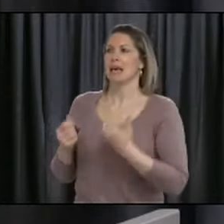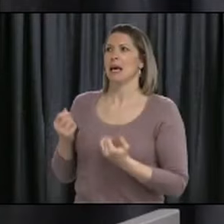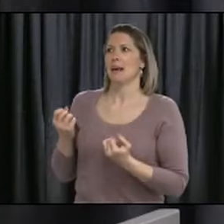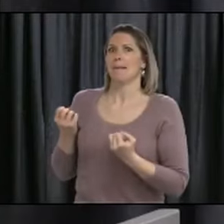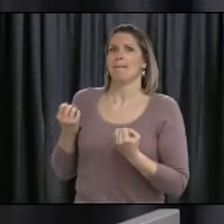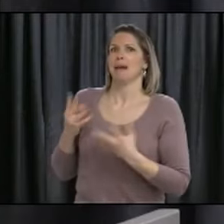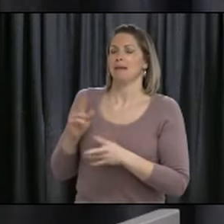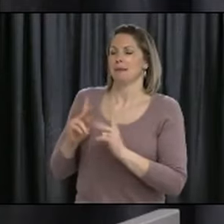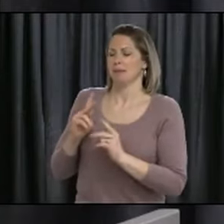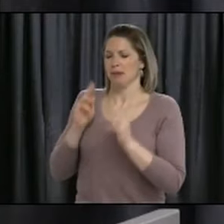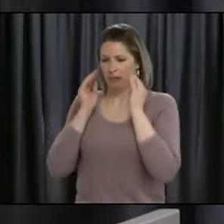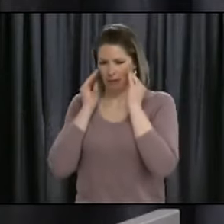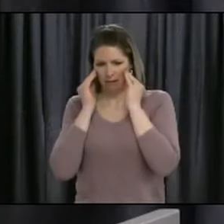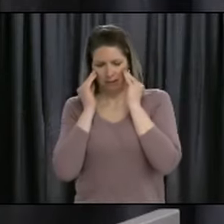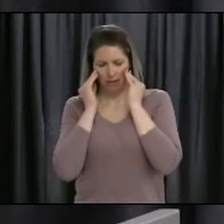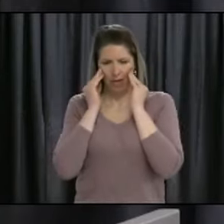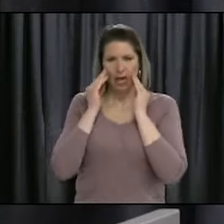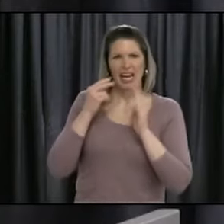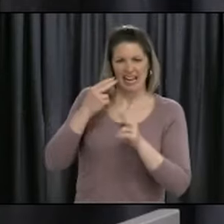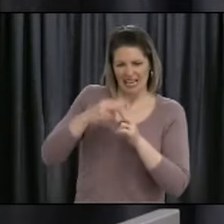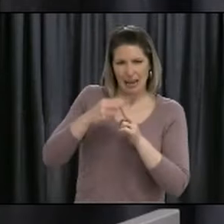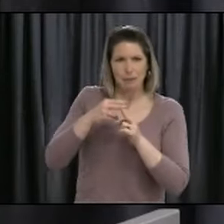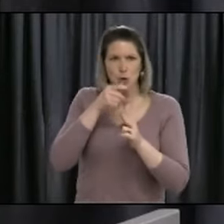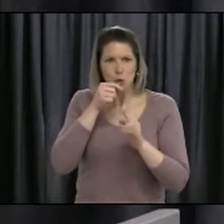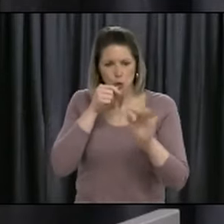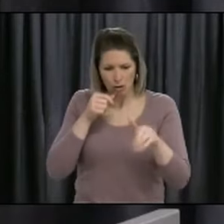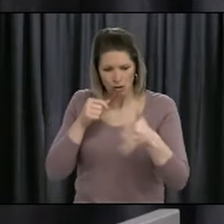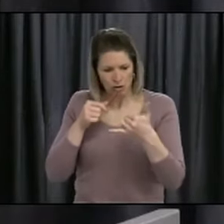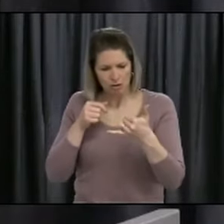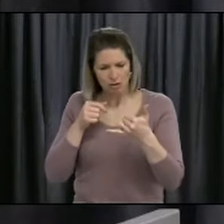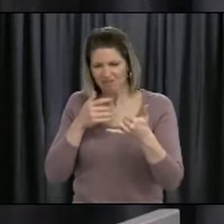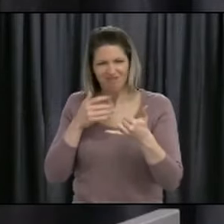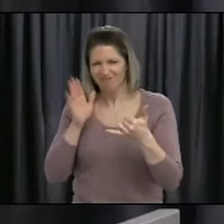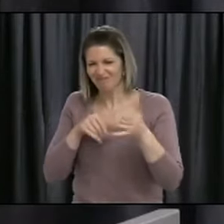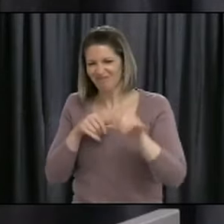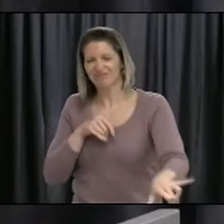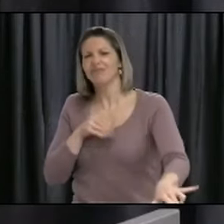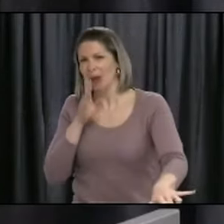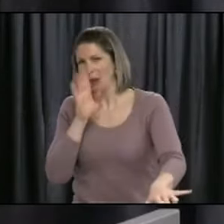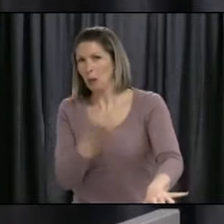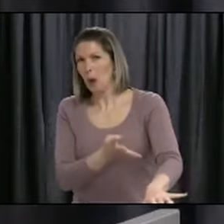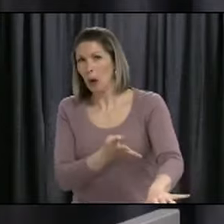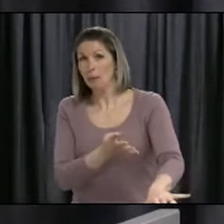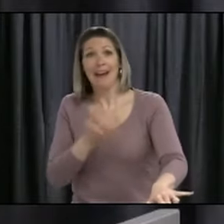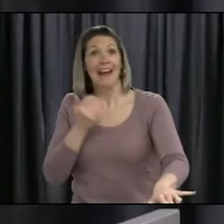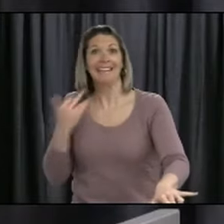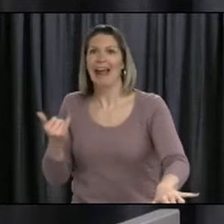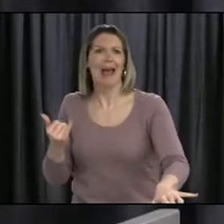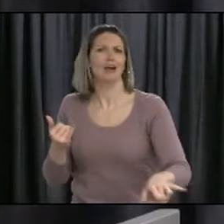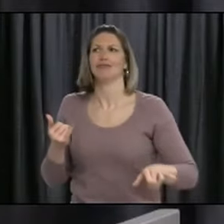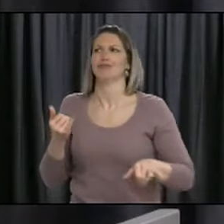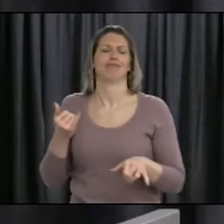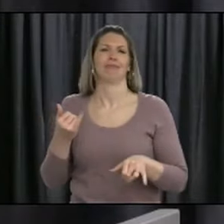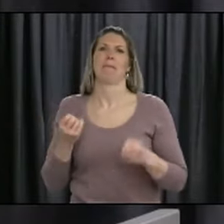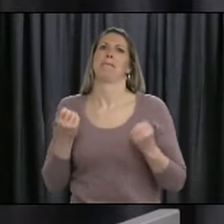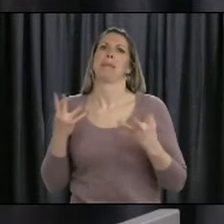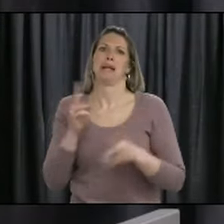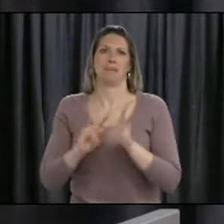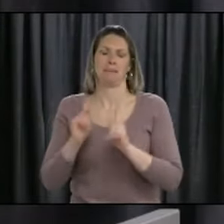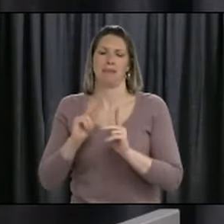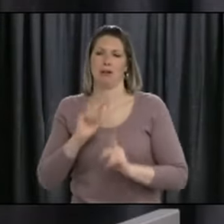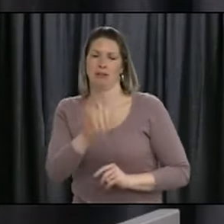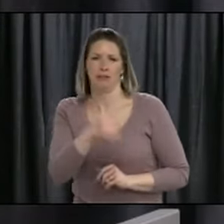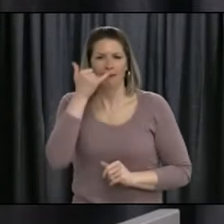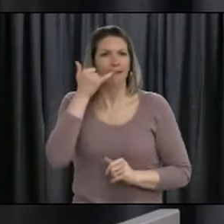blocked IDs or numbers they don't recognize for fear of telemarketers or scams or junk.